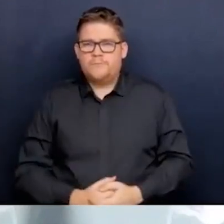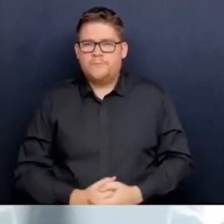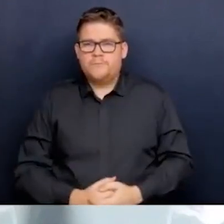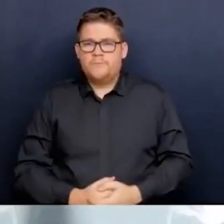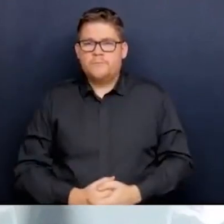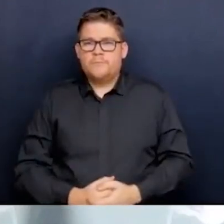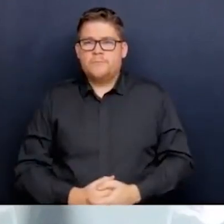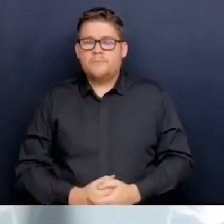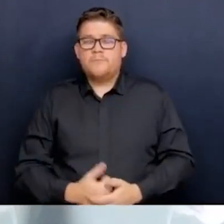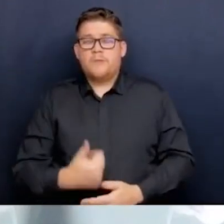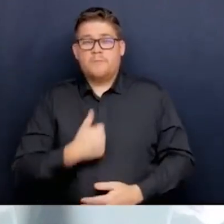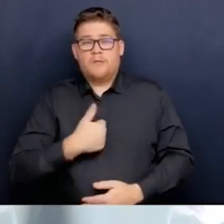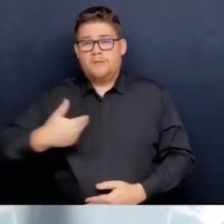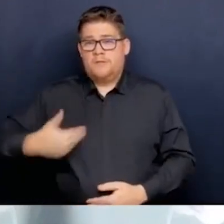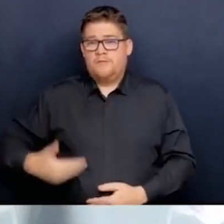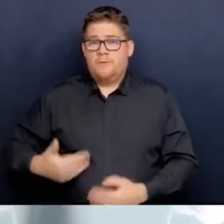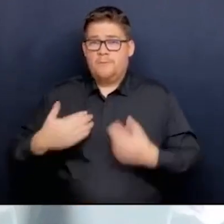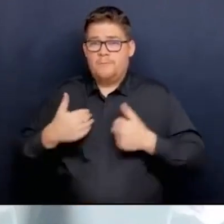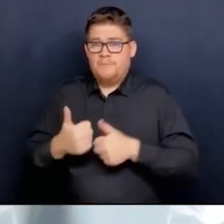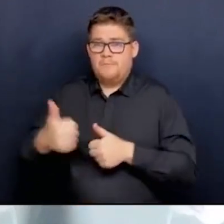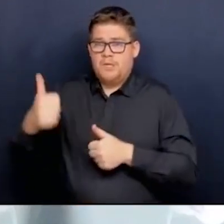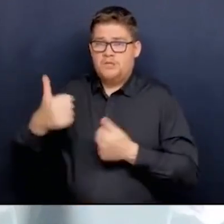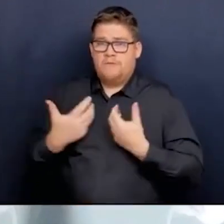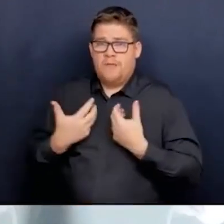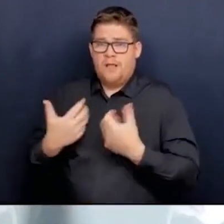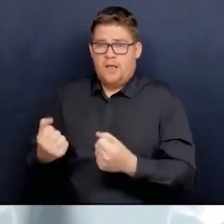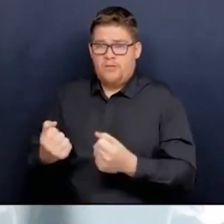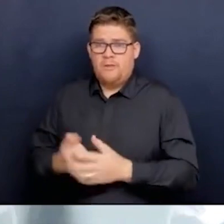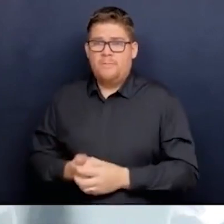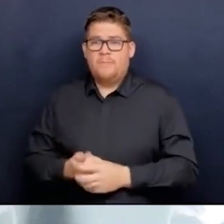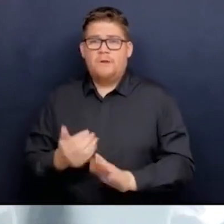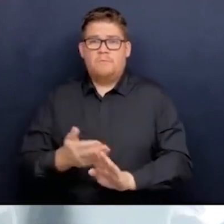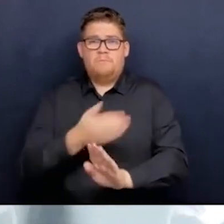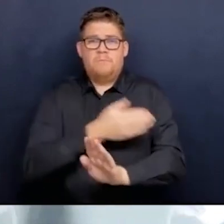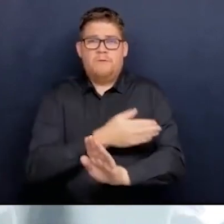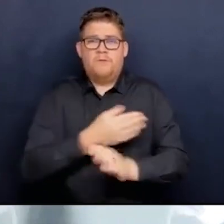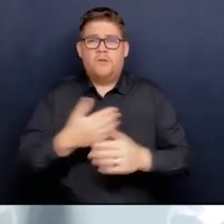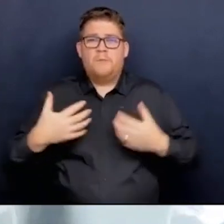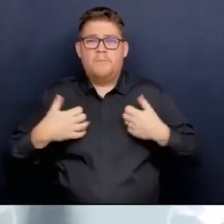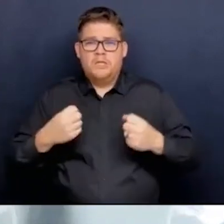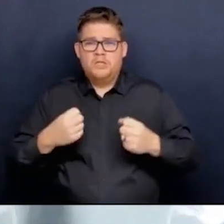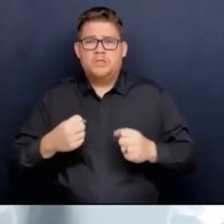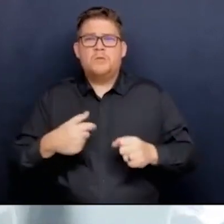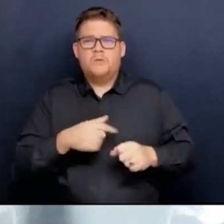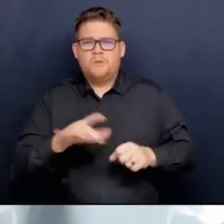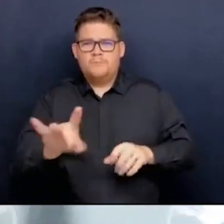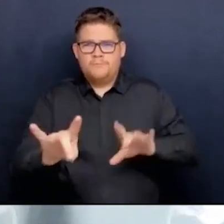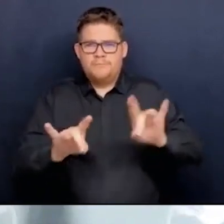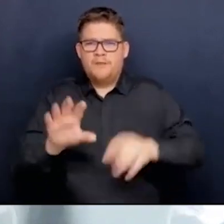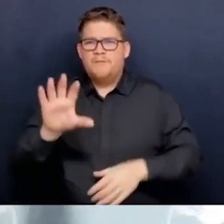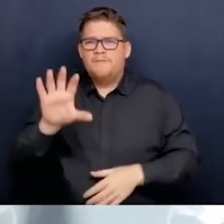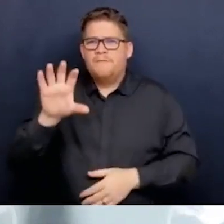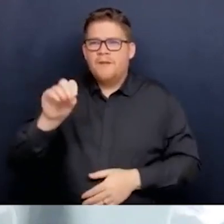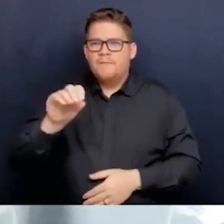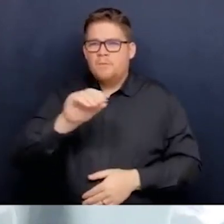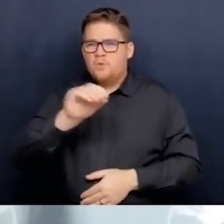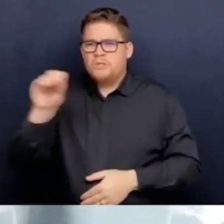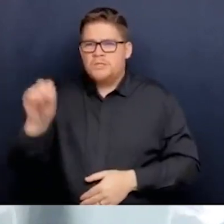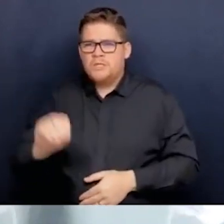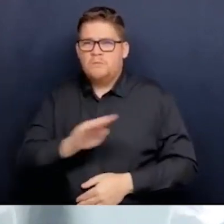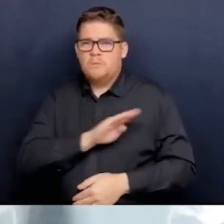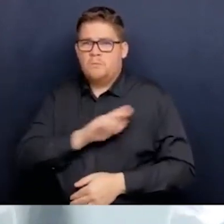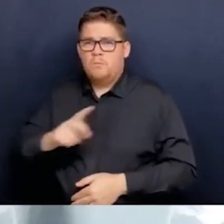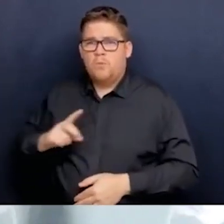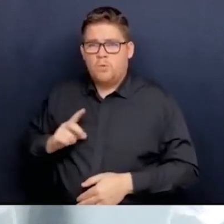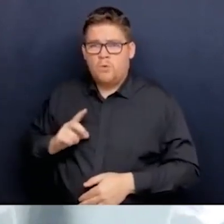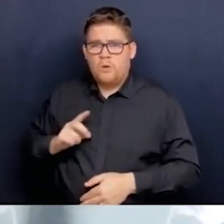before it was Terry Lake, would appoint 50% of the board members. And the profession would elect at least